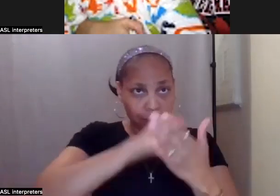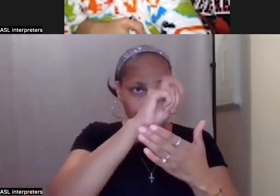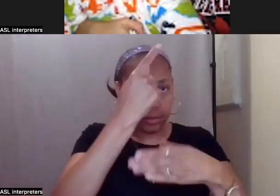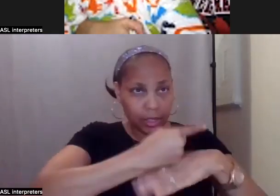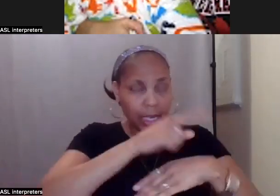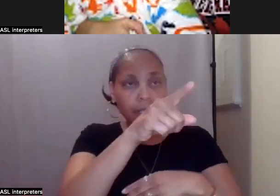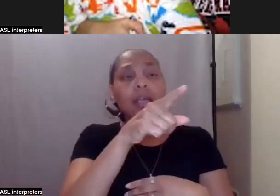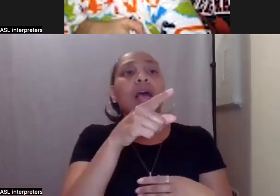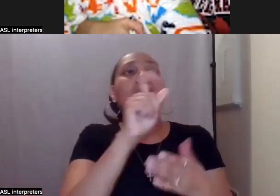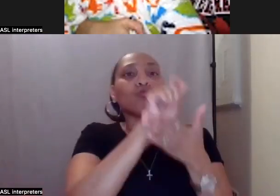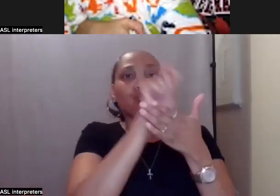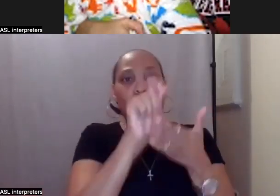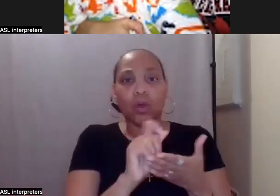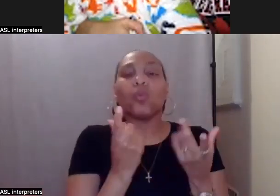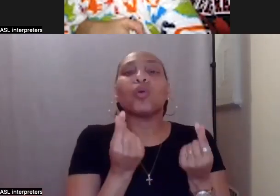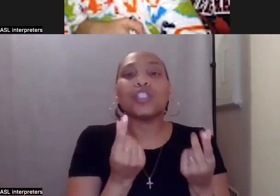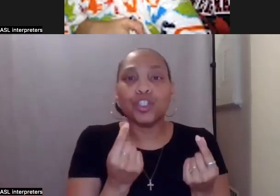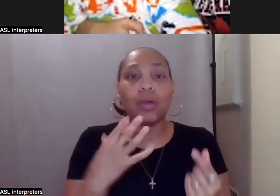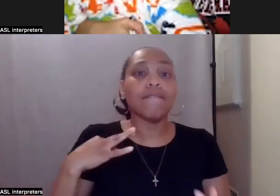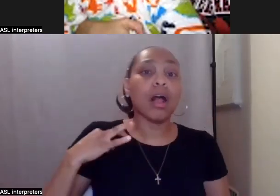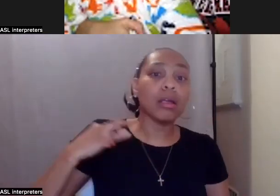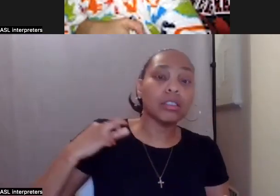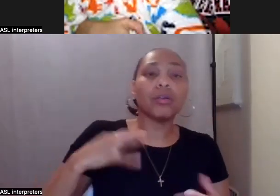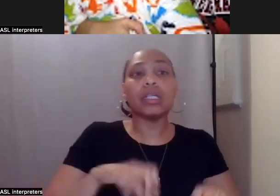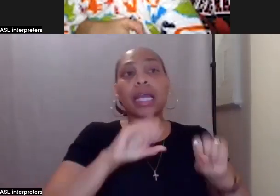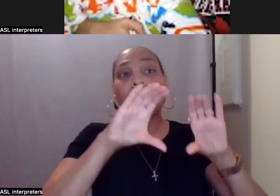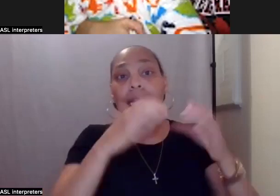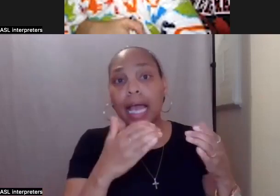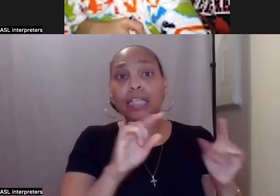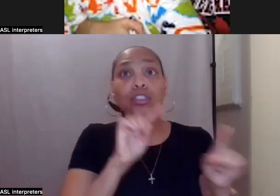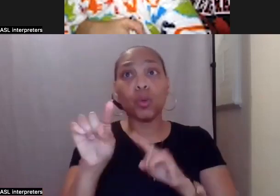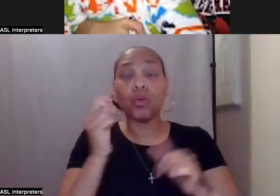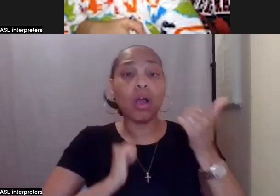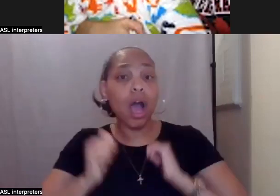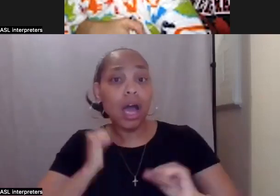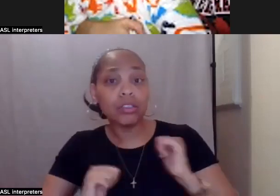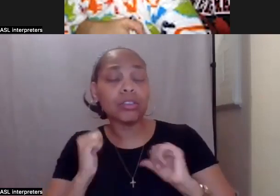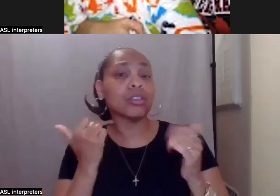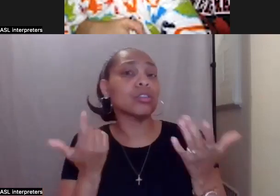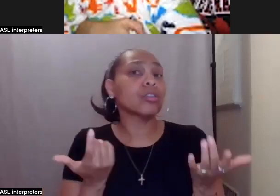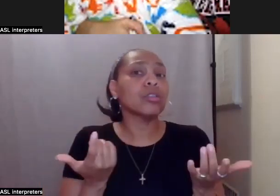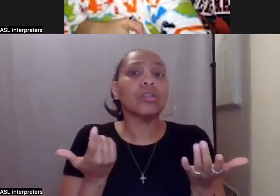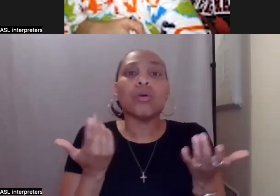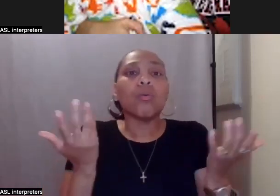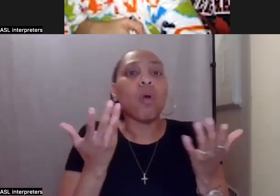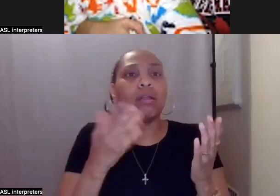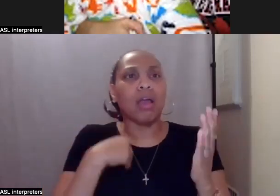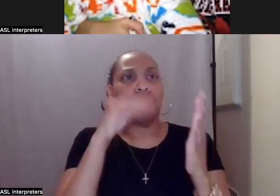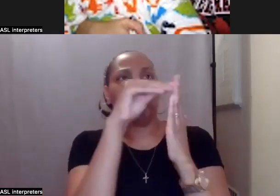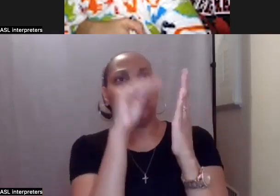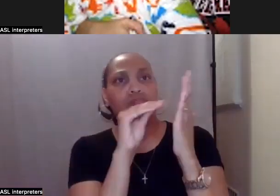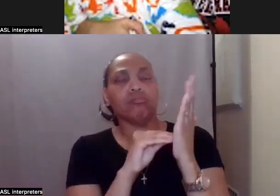volunteering, taking a class, shopping, going out with friends, going to an outdoor concert. And although each day was different,